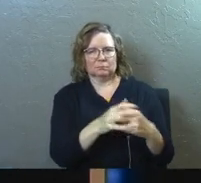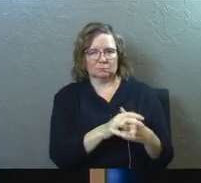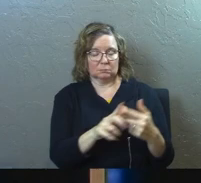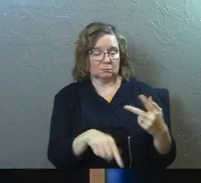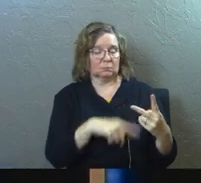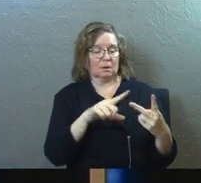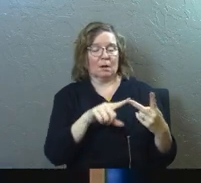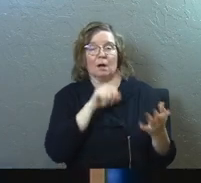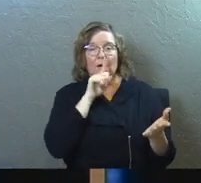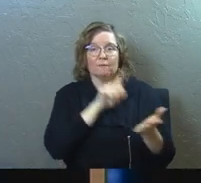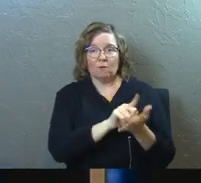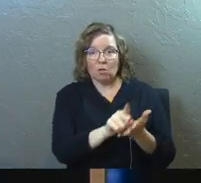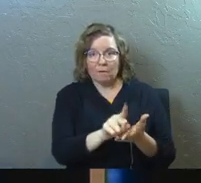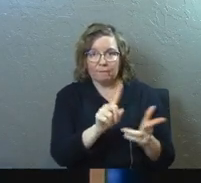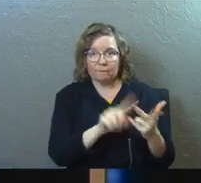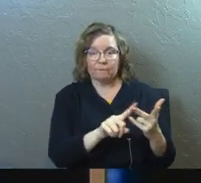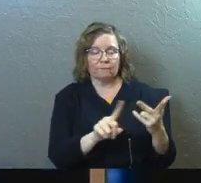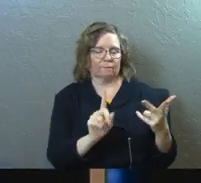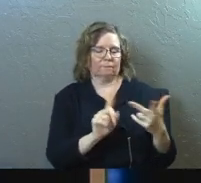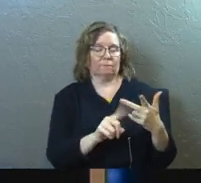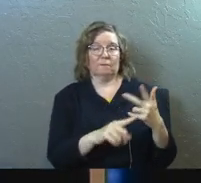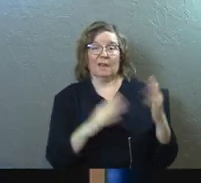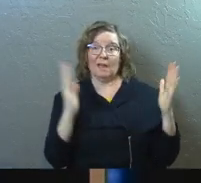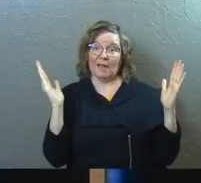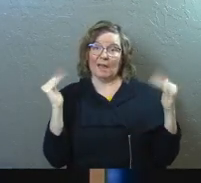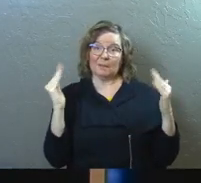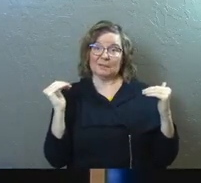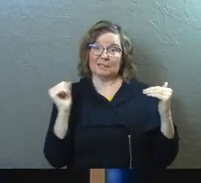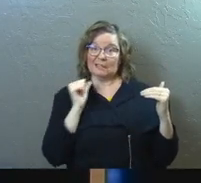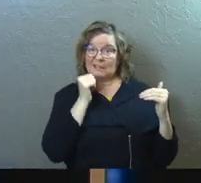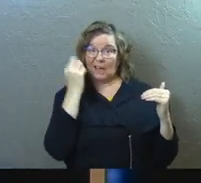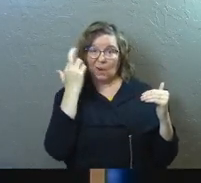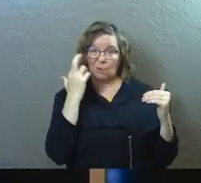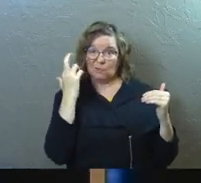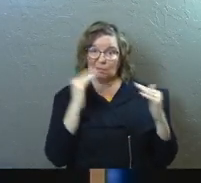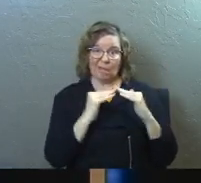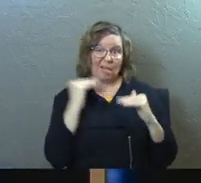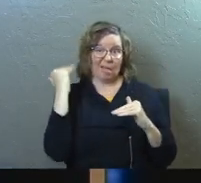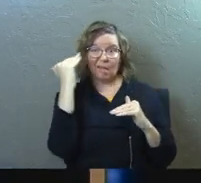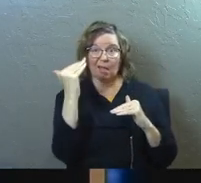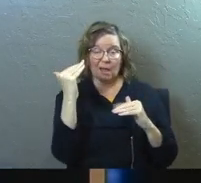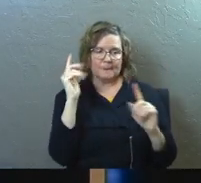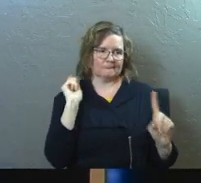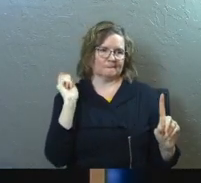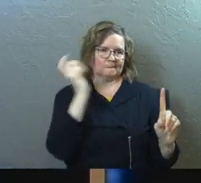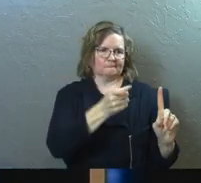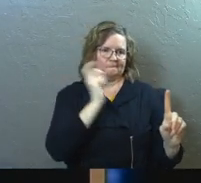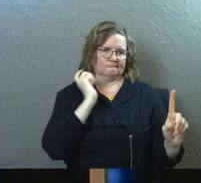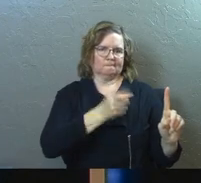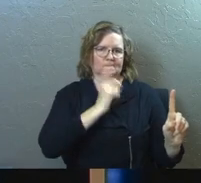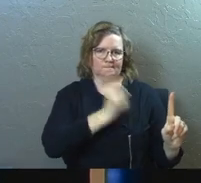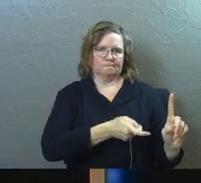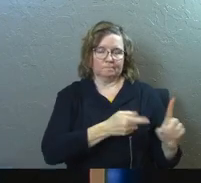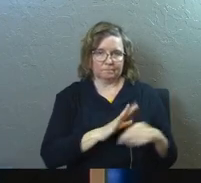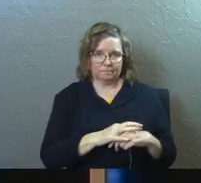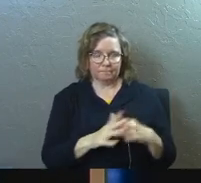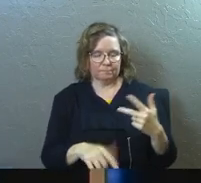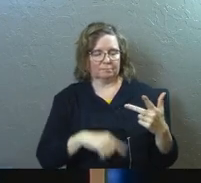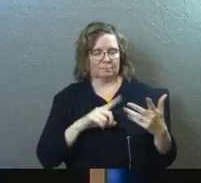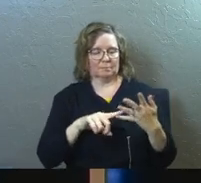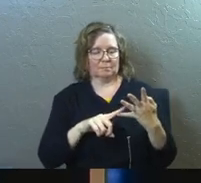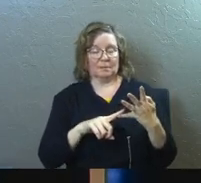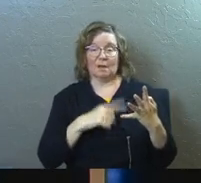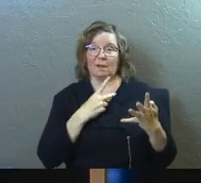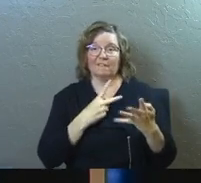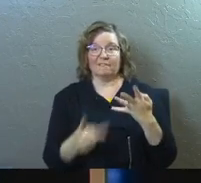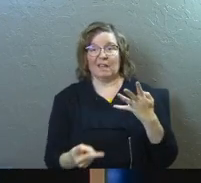fall in love. Number three, we fix all of our unreasonable expectations and hopes on that one individual. Number four, we fail, and we